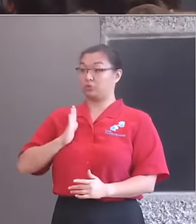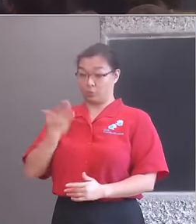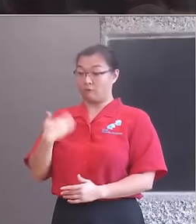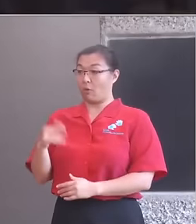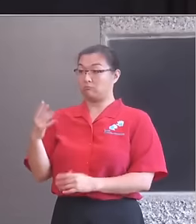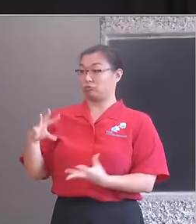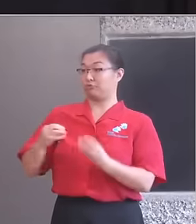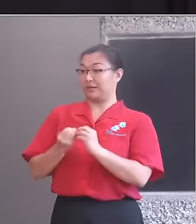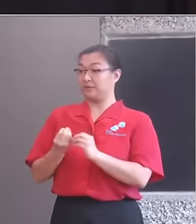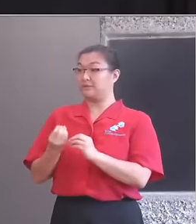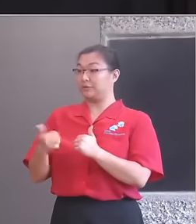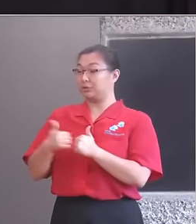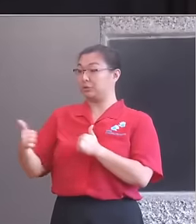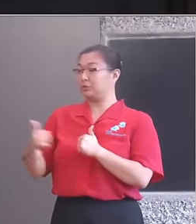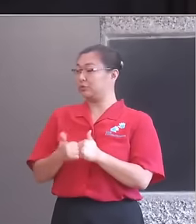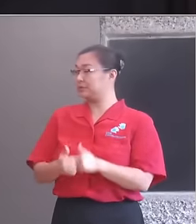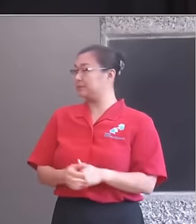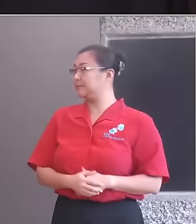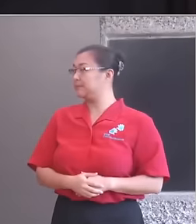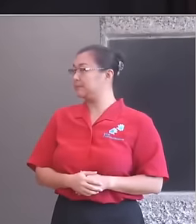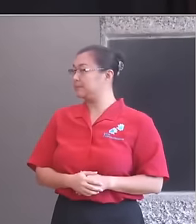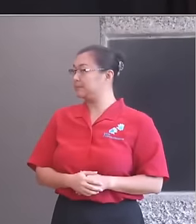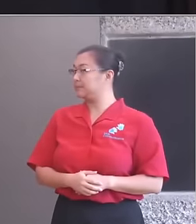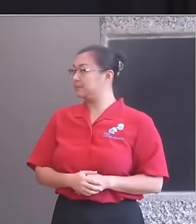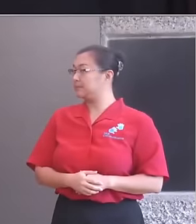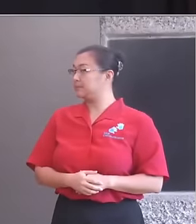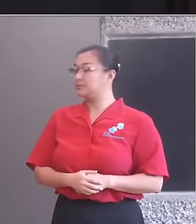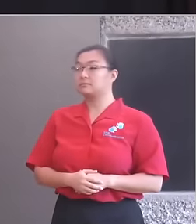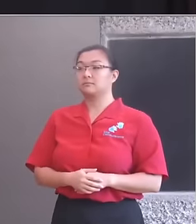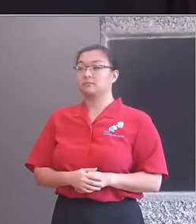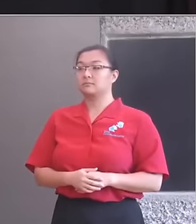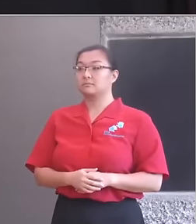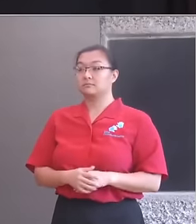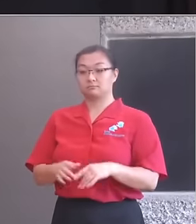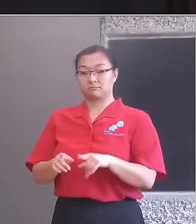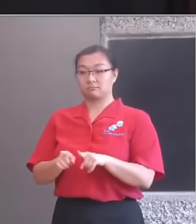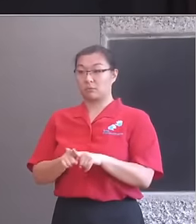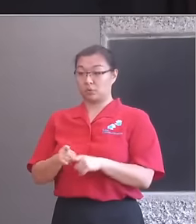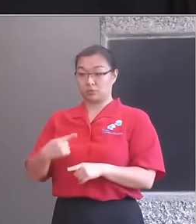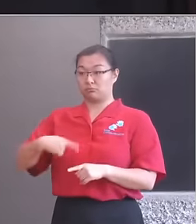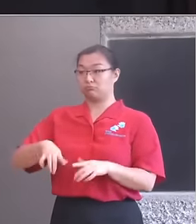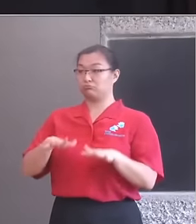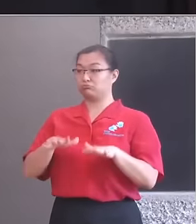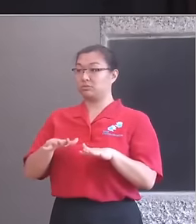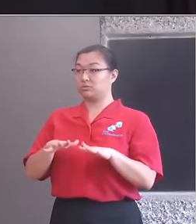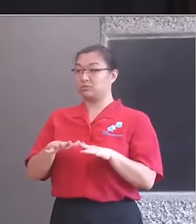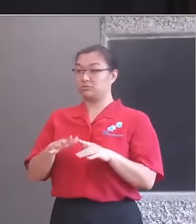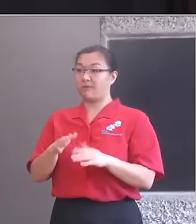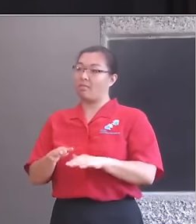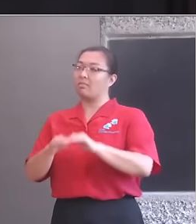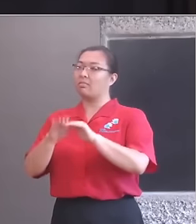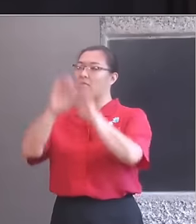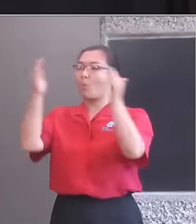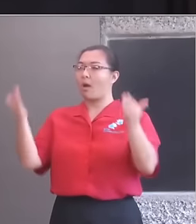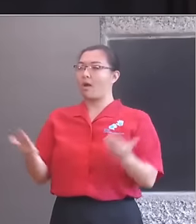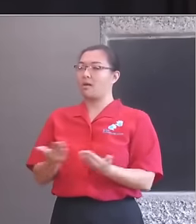of Portland Communications, the UK ranks number one in the world for foreign diplomacy